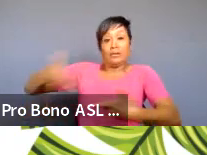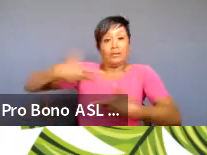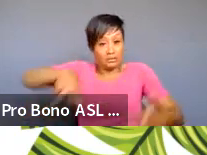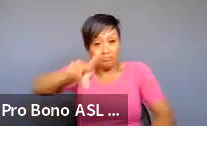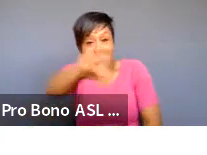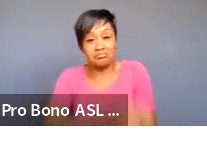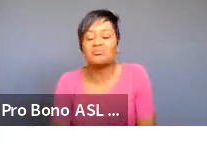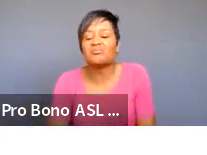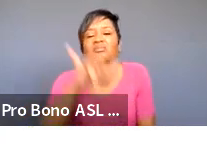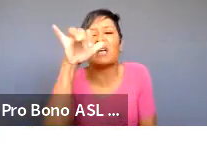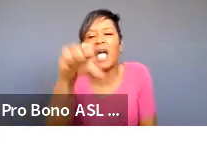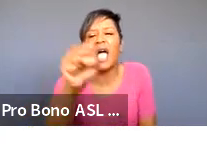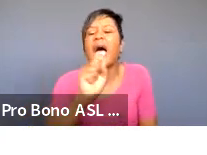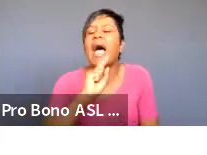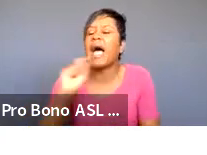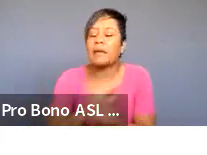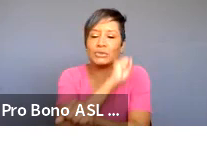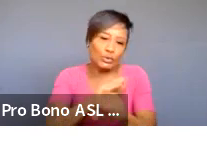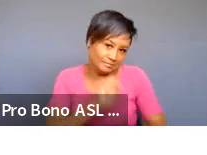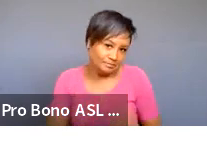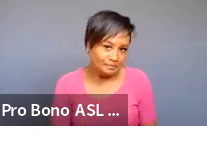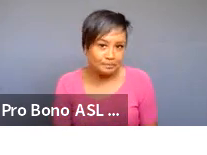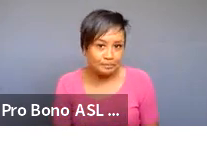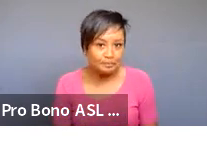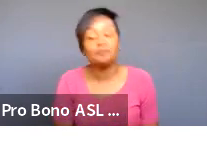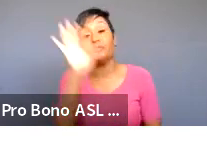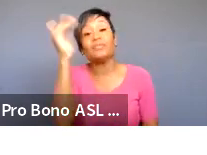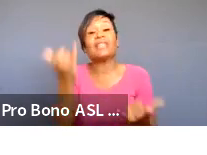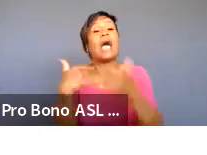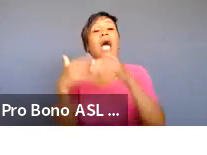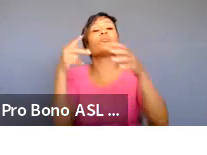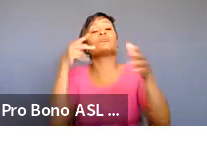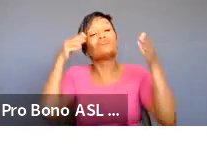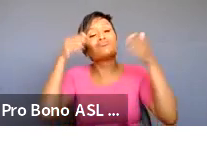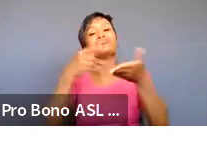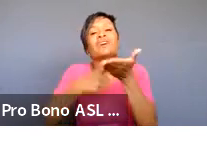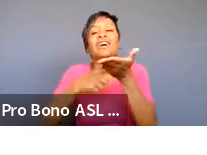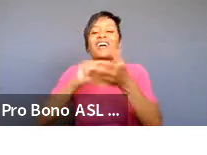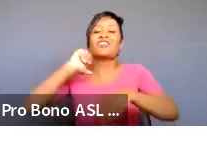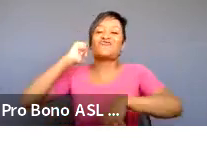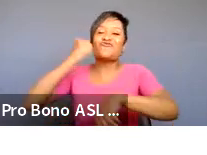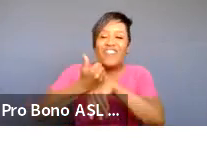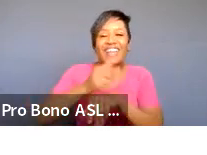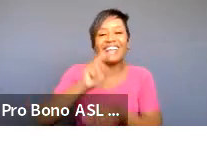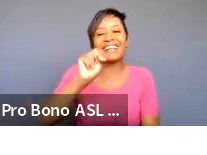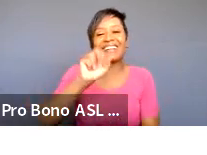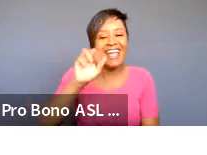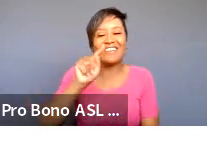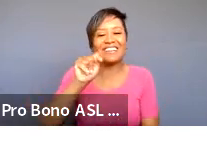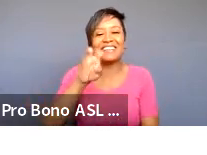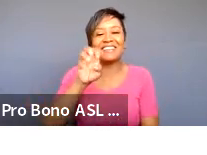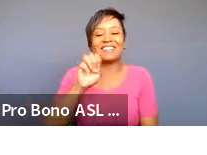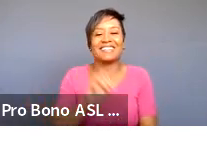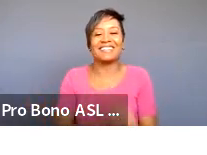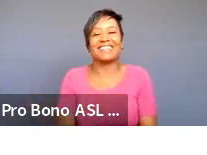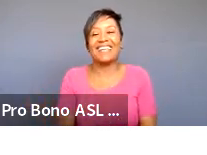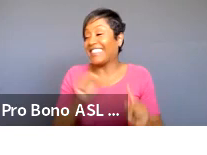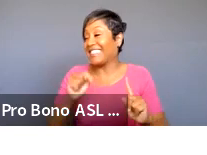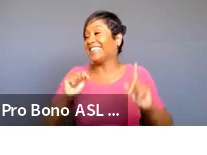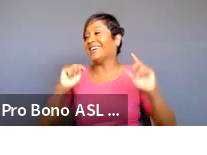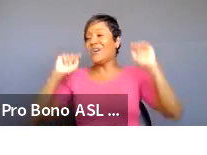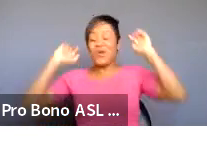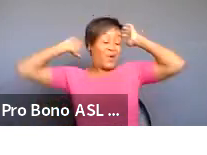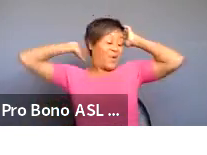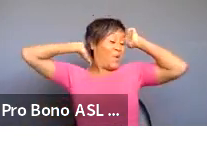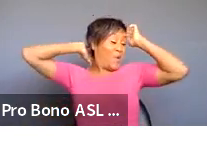absolutely absolutely so let's look at creating narratives this is where i don't know about you